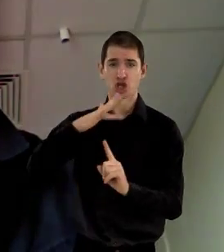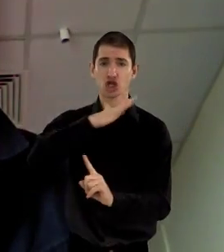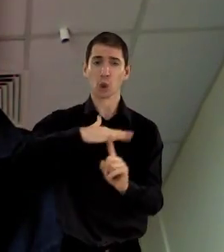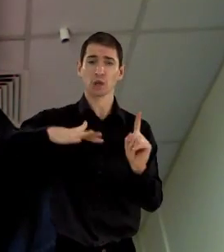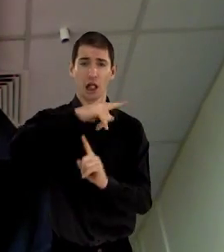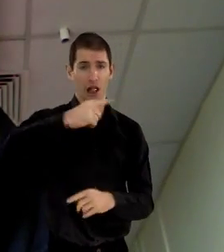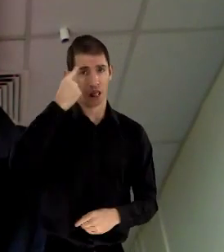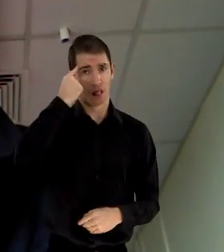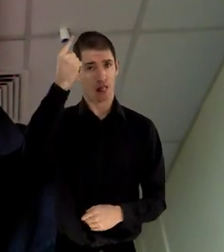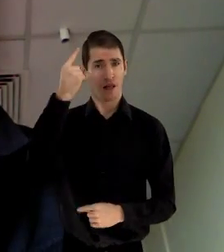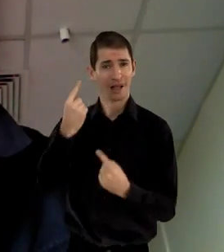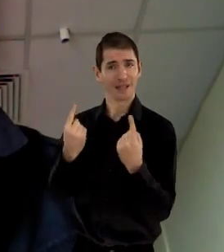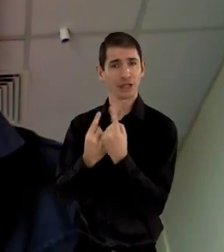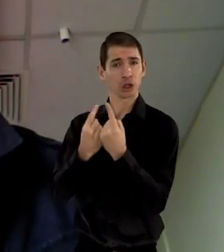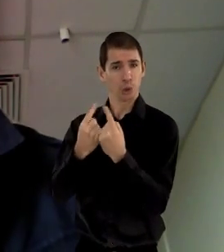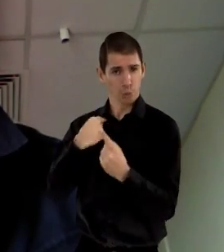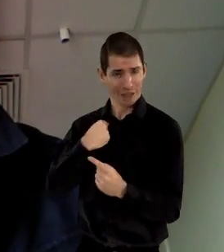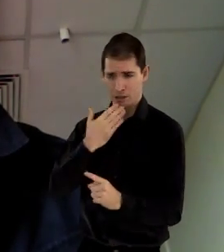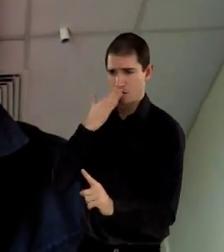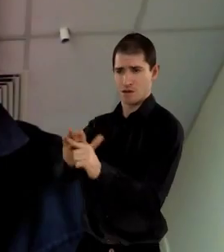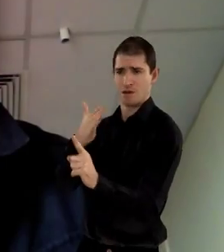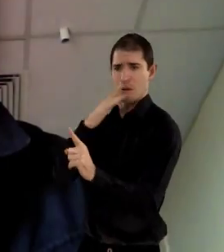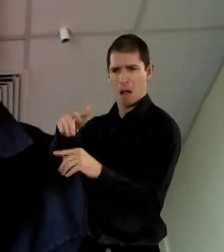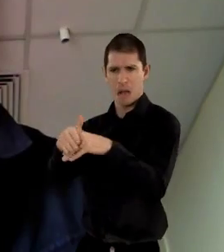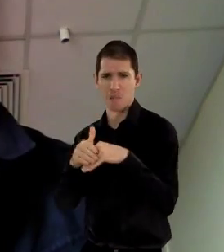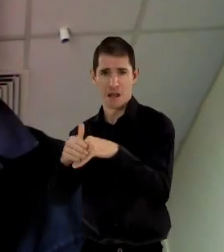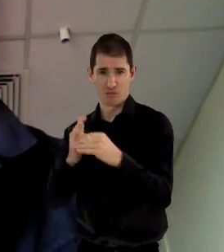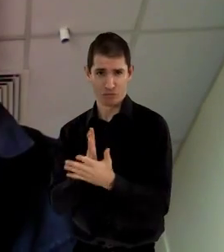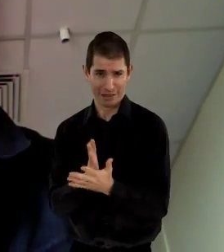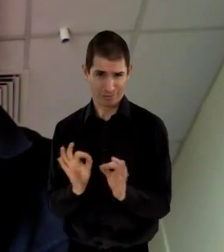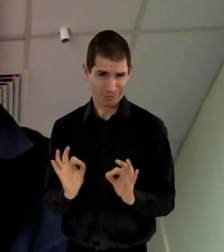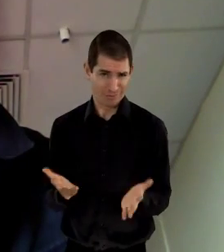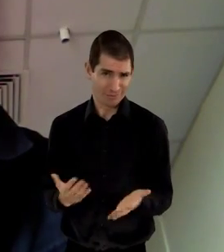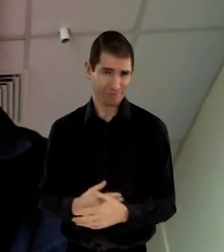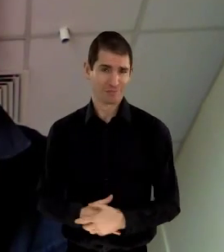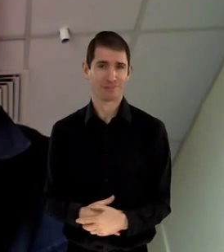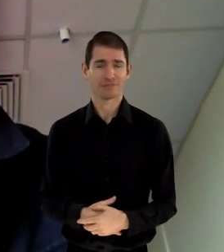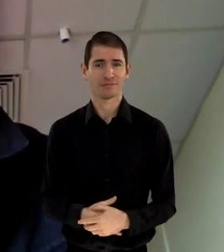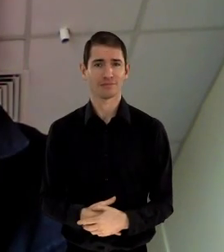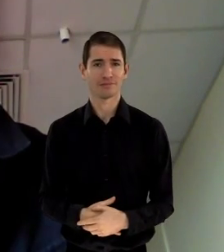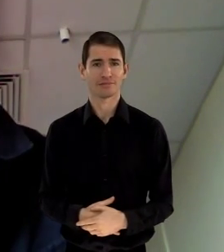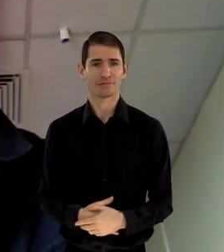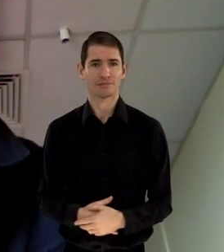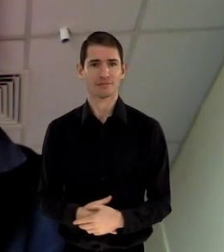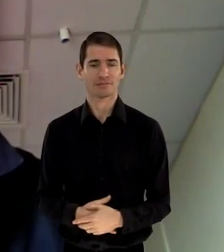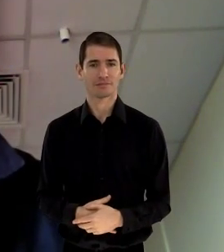decide is impairment is socially created as well as other issues.